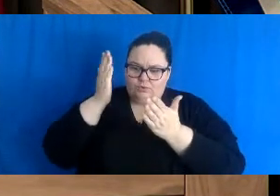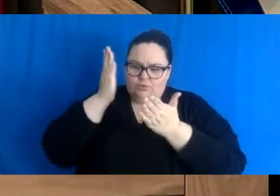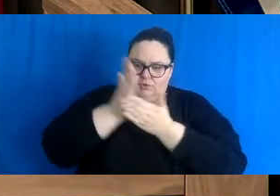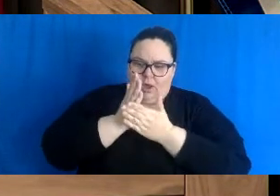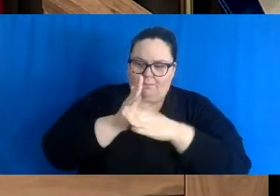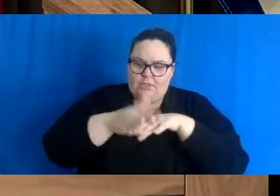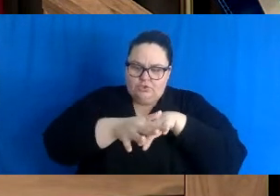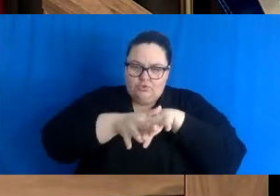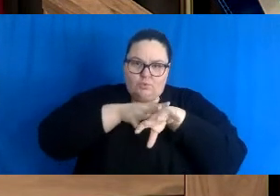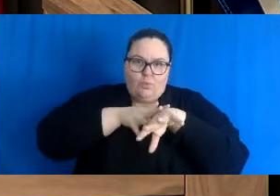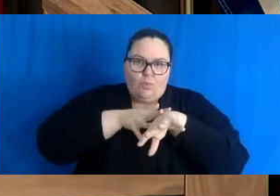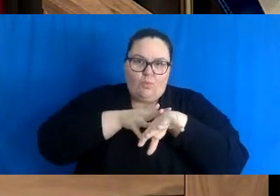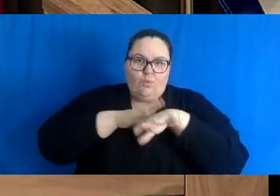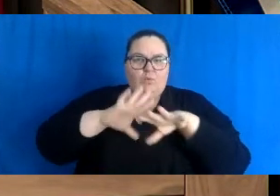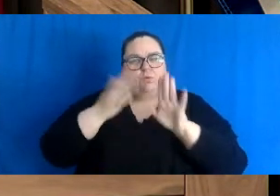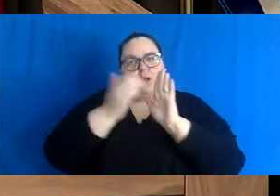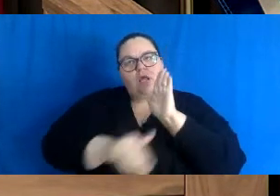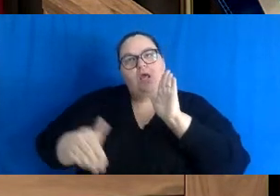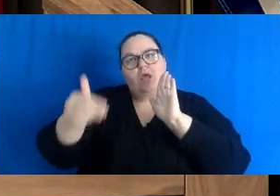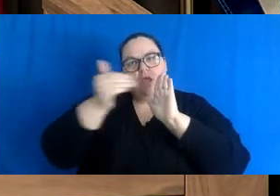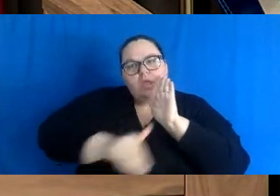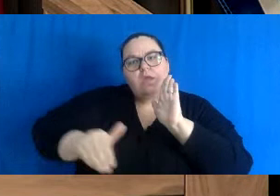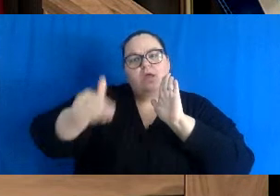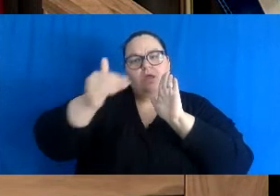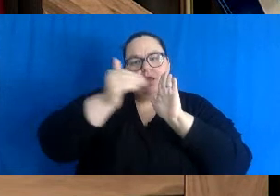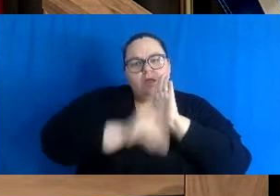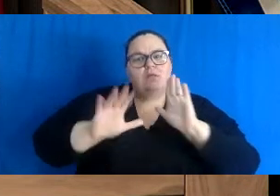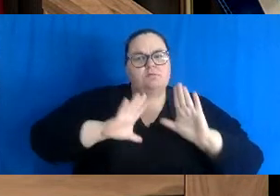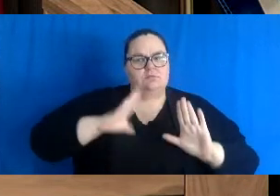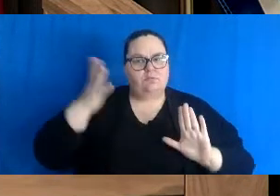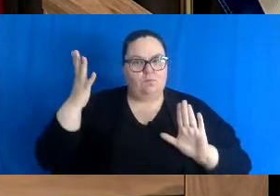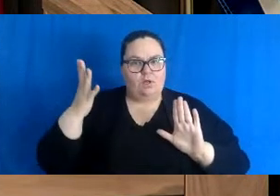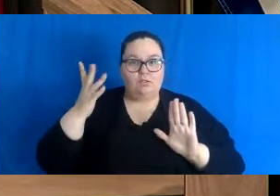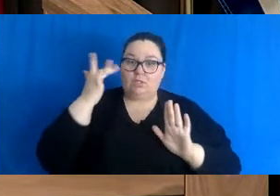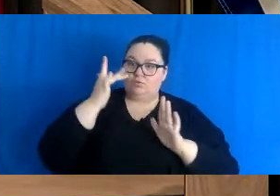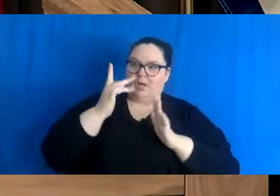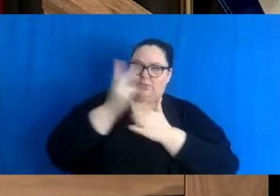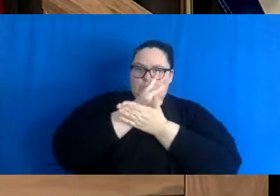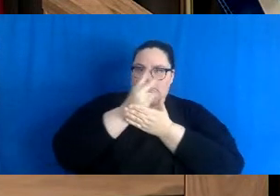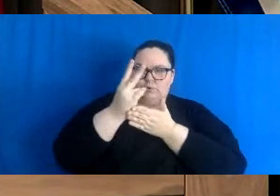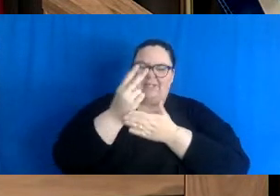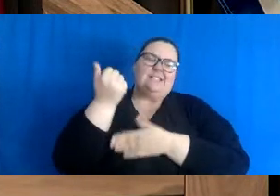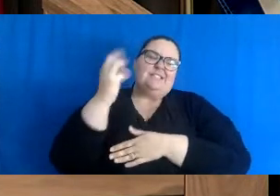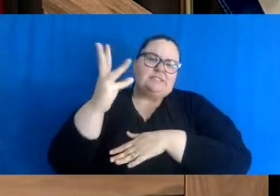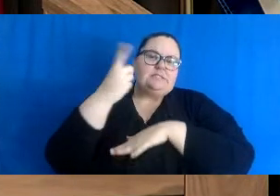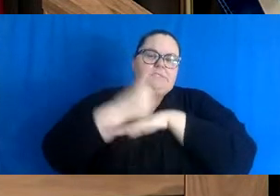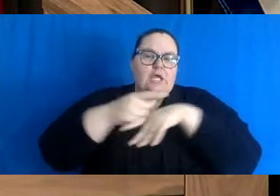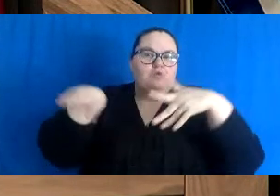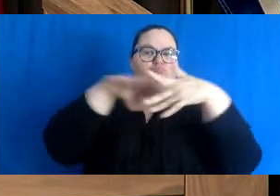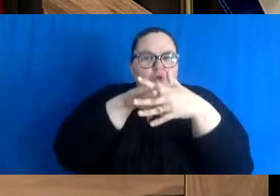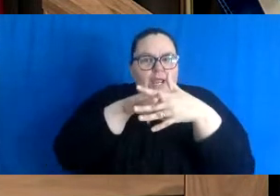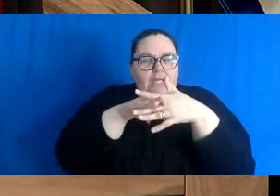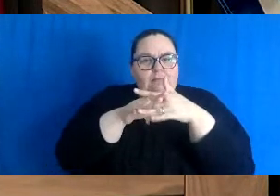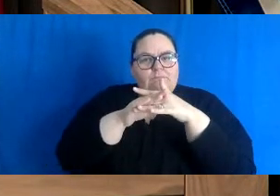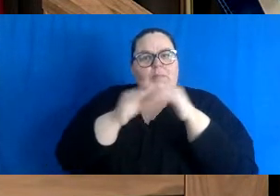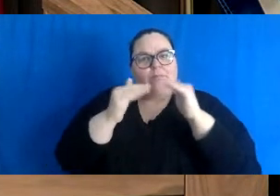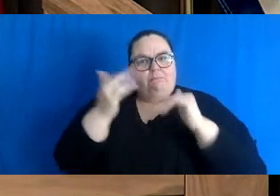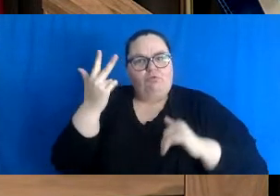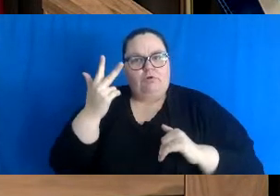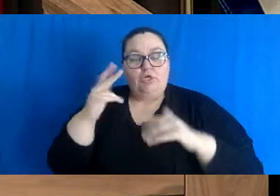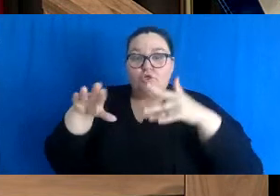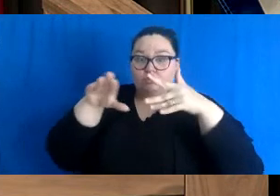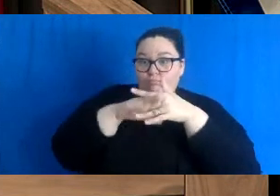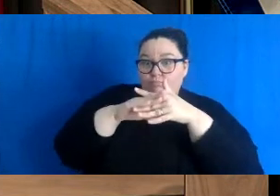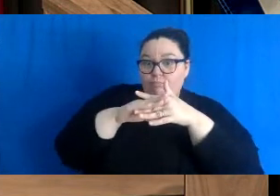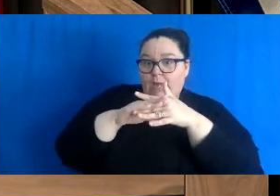do this. And that is why we've been precise here on the two-week break. This two-week requirement is to ensure